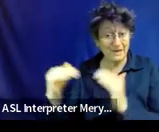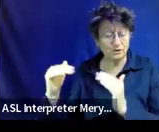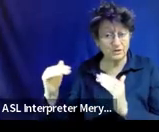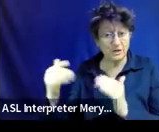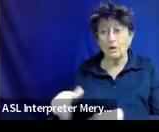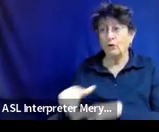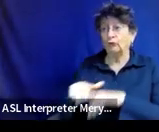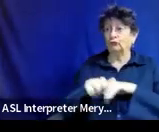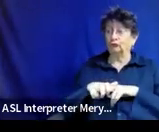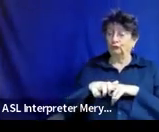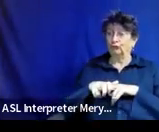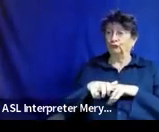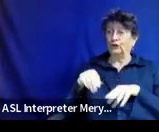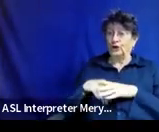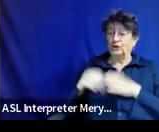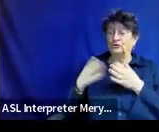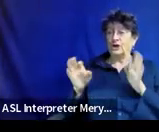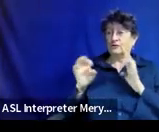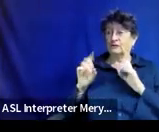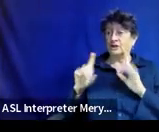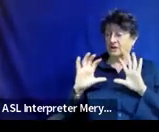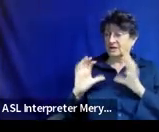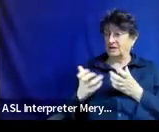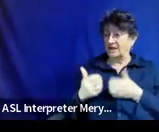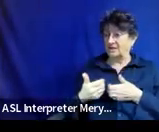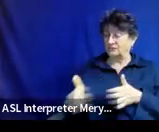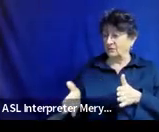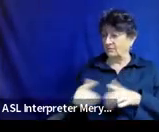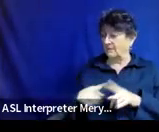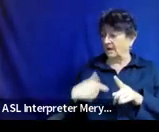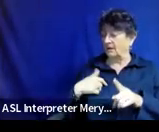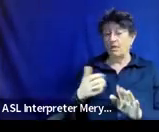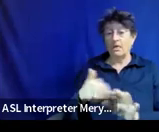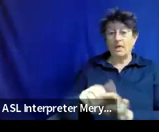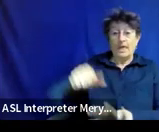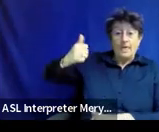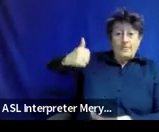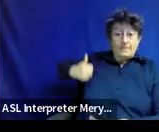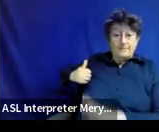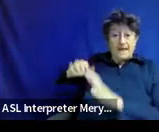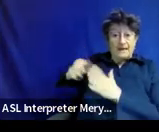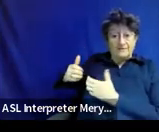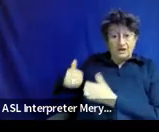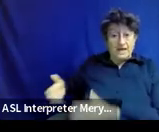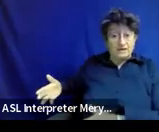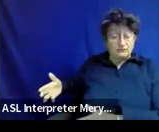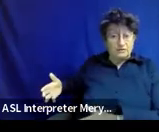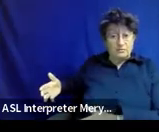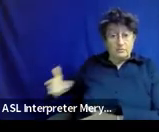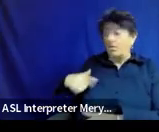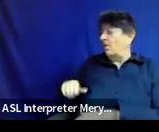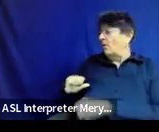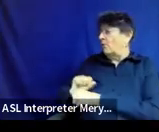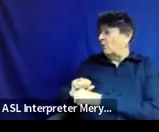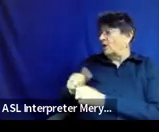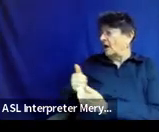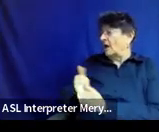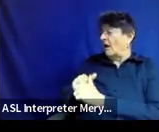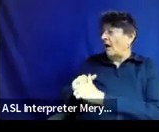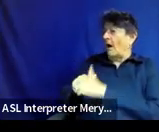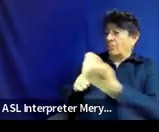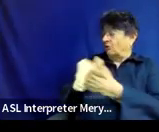but they're working on something completely different at the back of the classroom, then that really is not part of that LRE percentage.